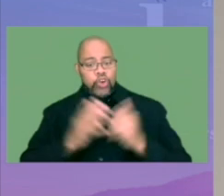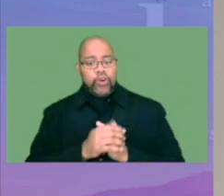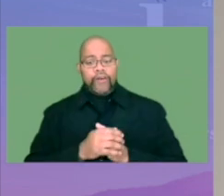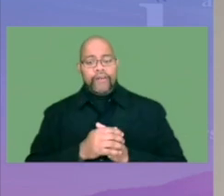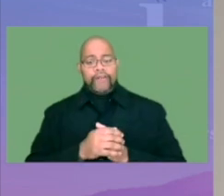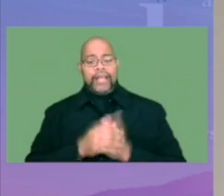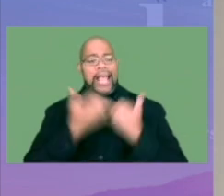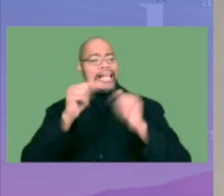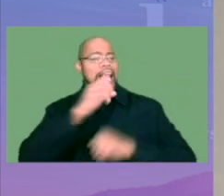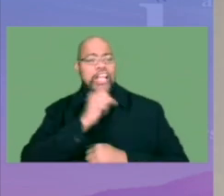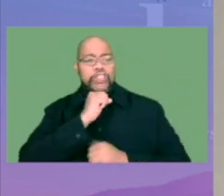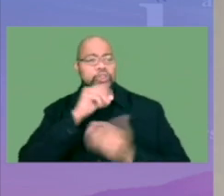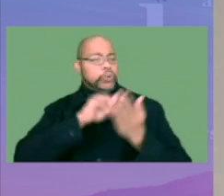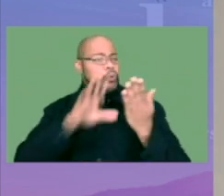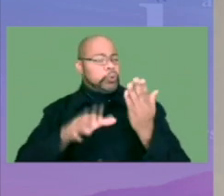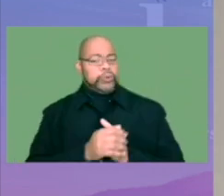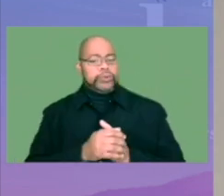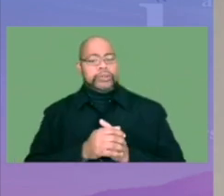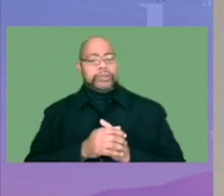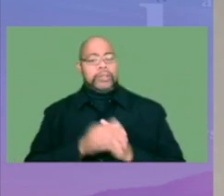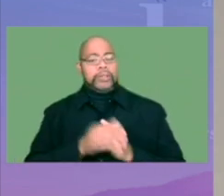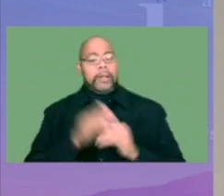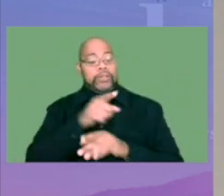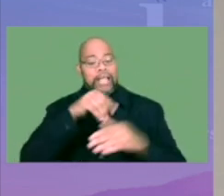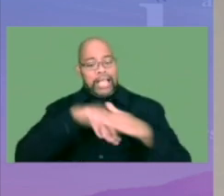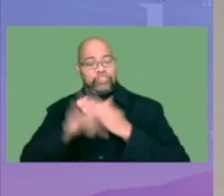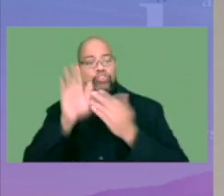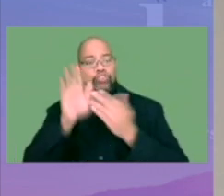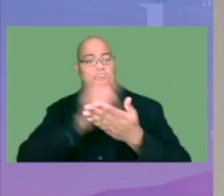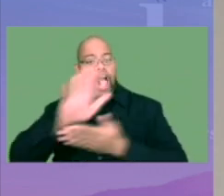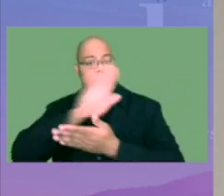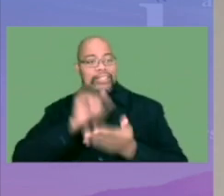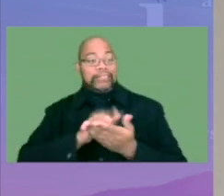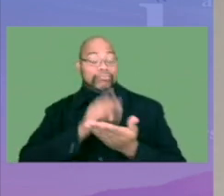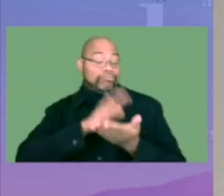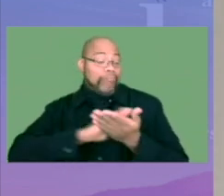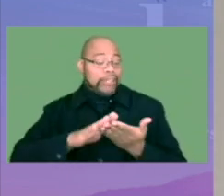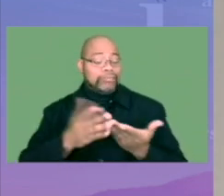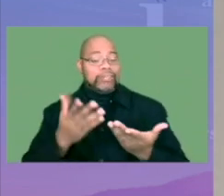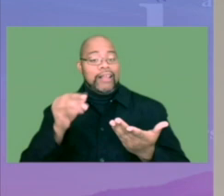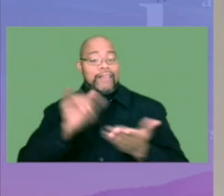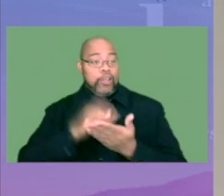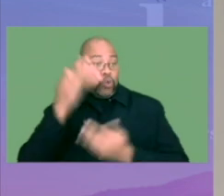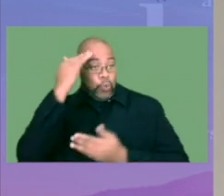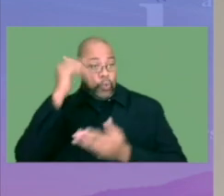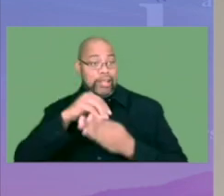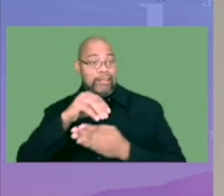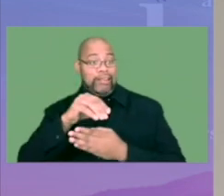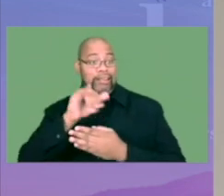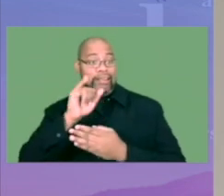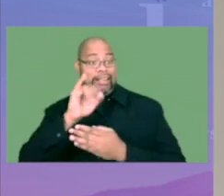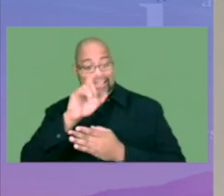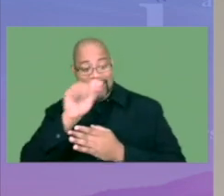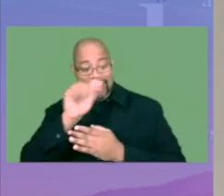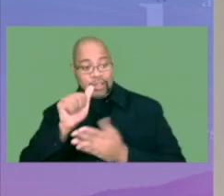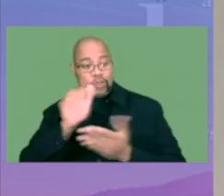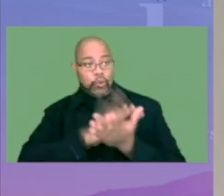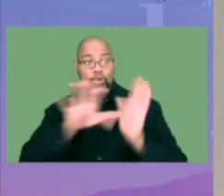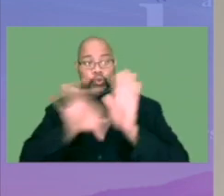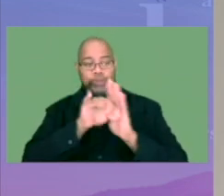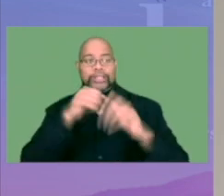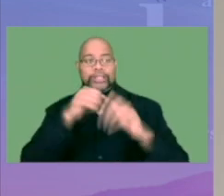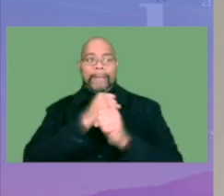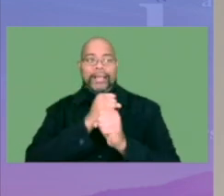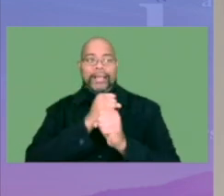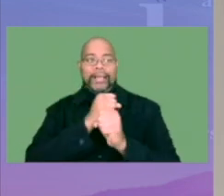any age of student before they enter college, which is kind of nice. And as we know in Indiana, school choice is something